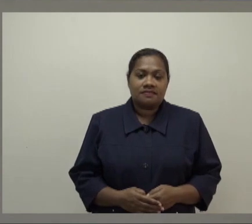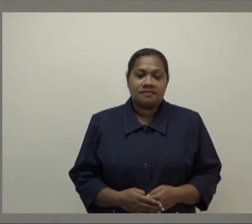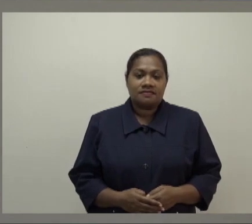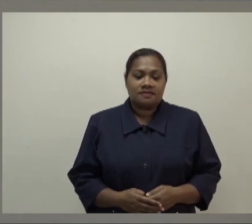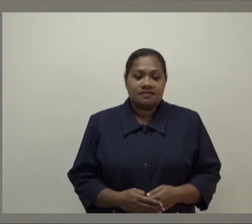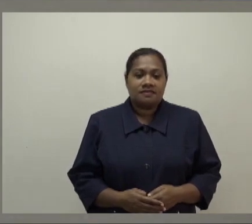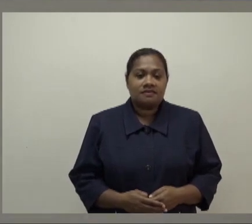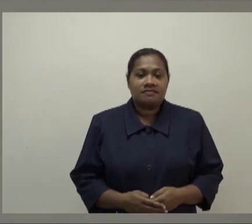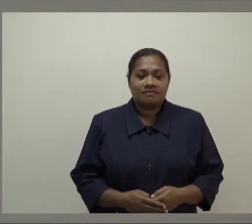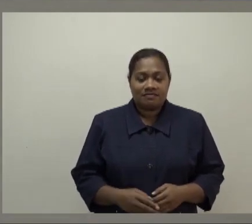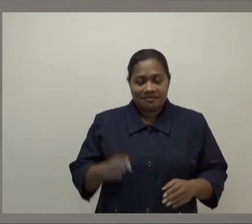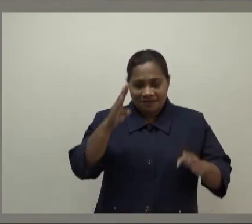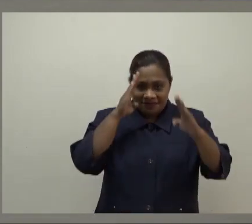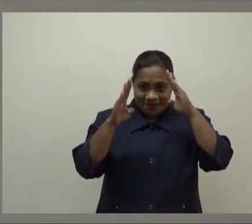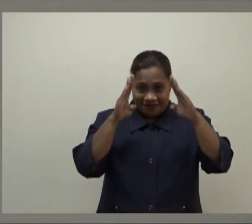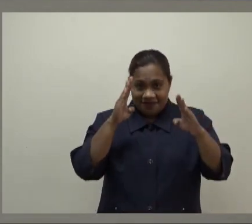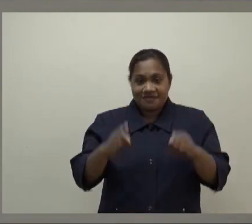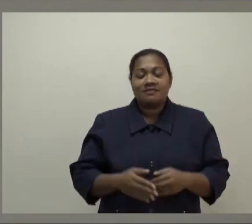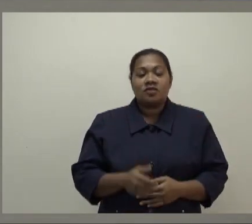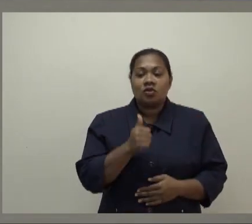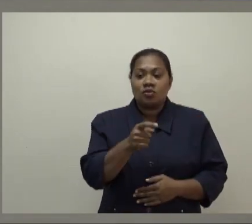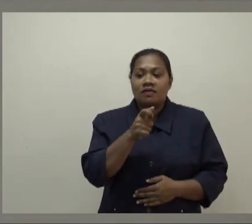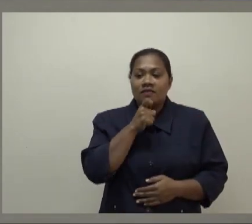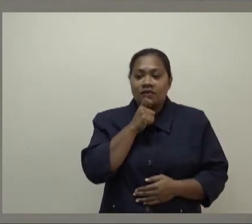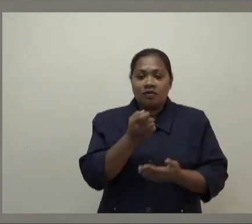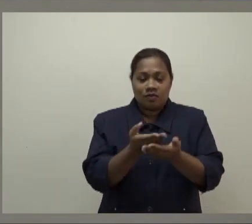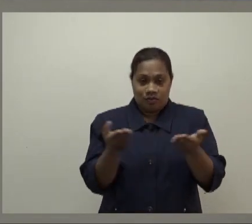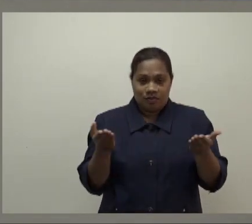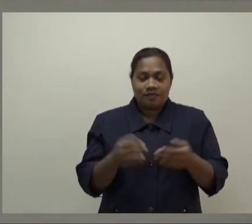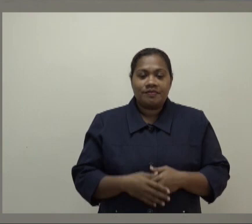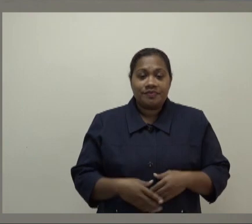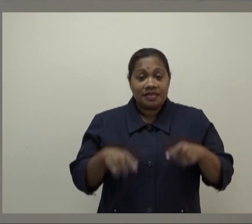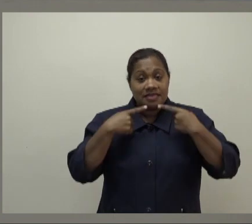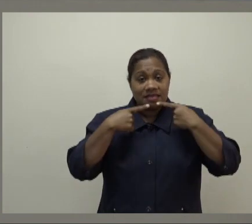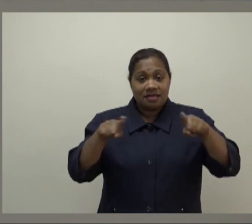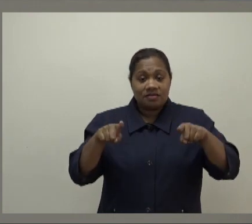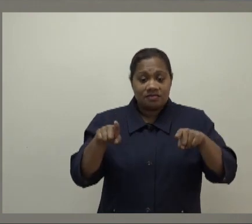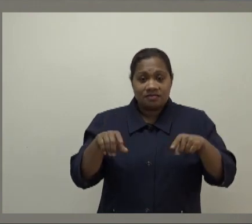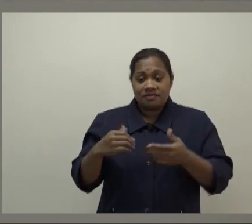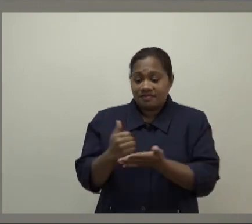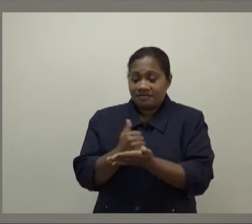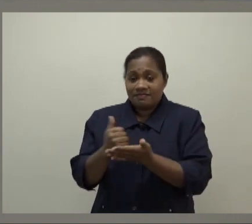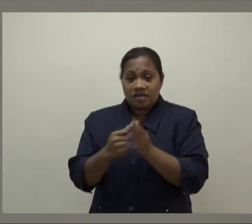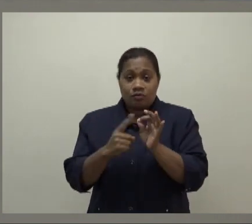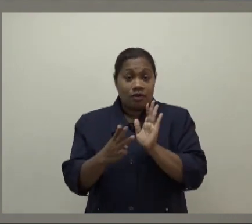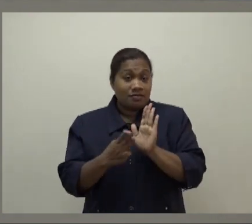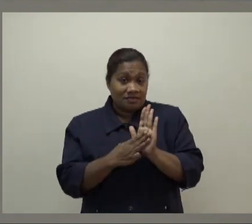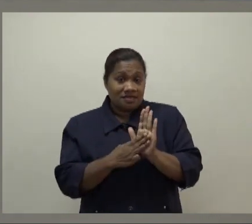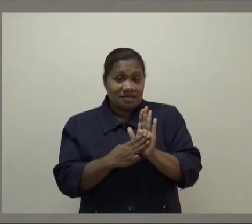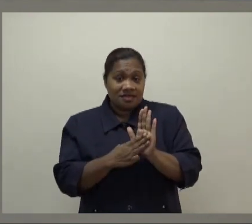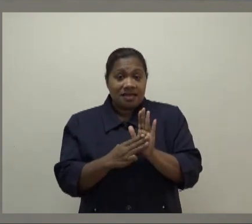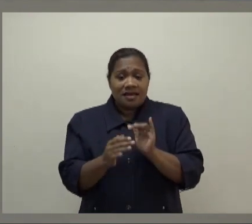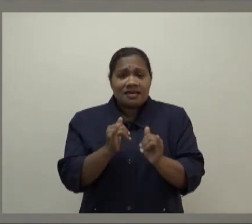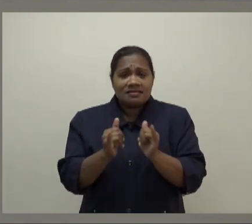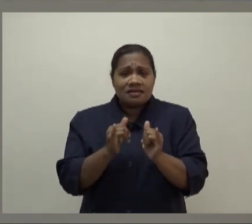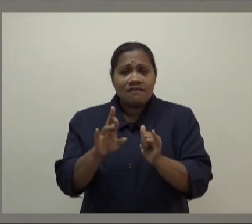Bula Vinakain, a very good afternoon to you all. As announced by the Acting Prime Minister, national examinations for years